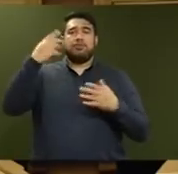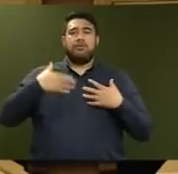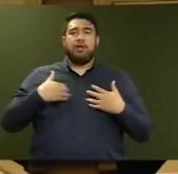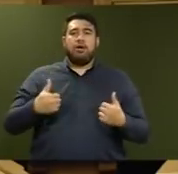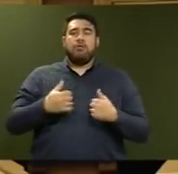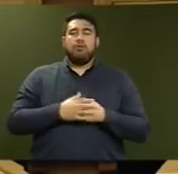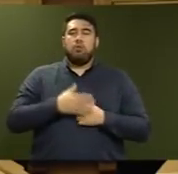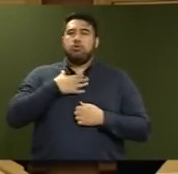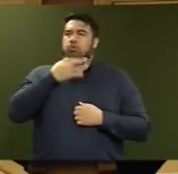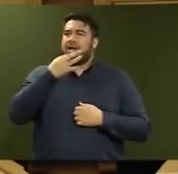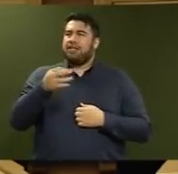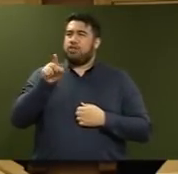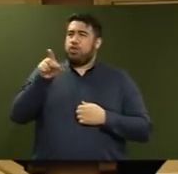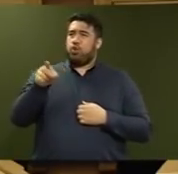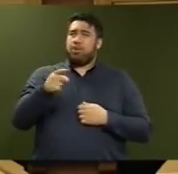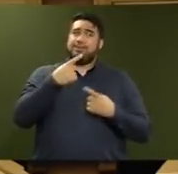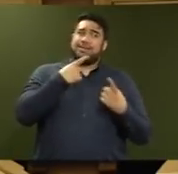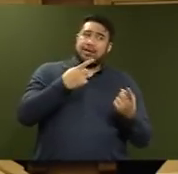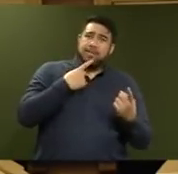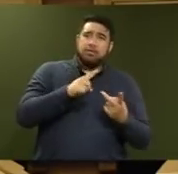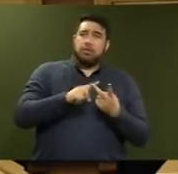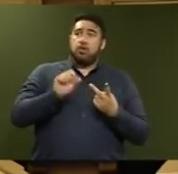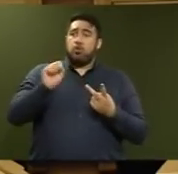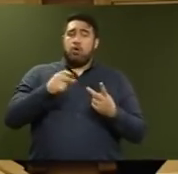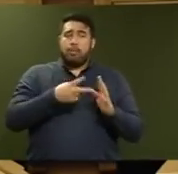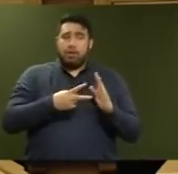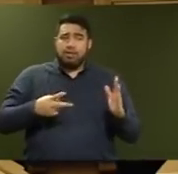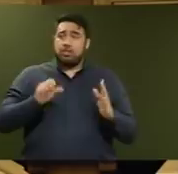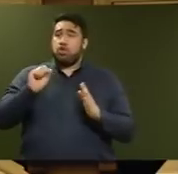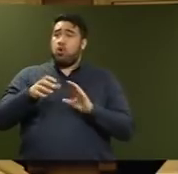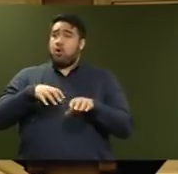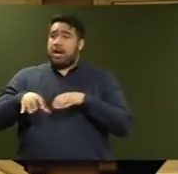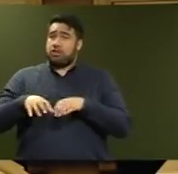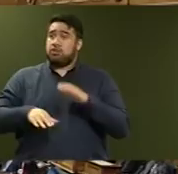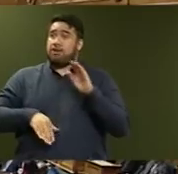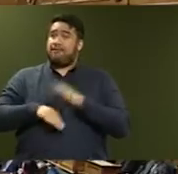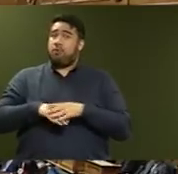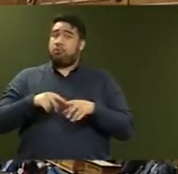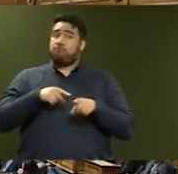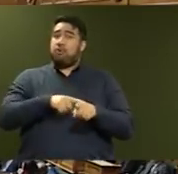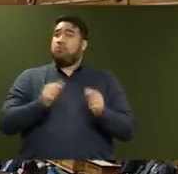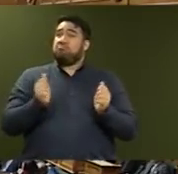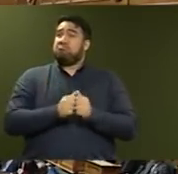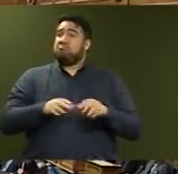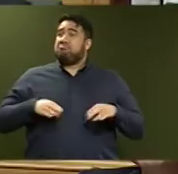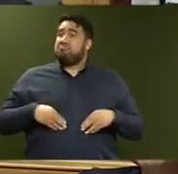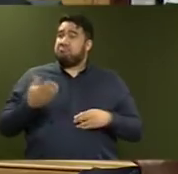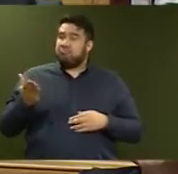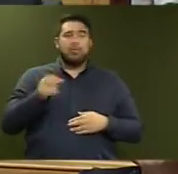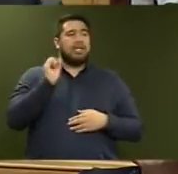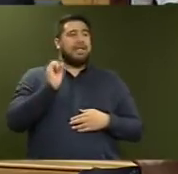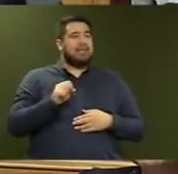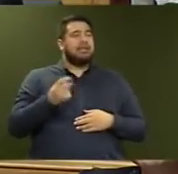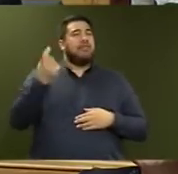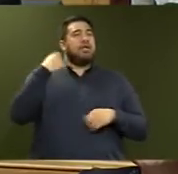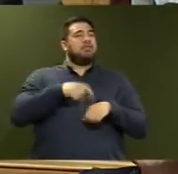he stand by all his statements, policies and actions? The Honourable Dr David Clark. Mr Speaker, yes, in the context they were